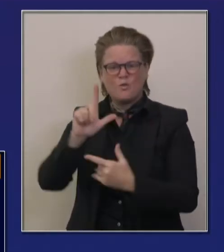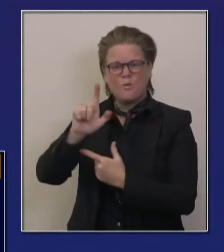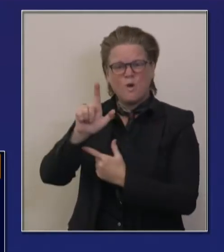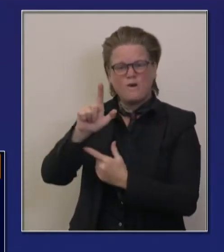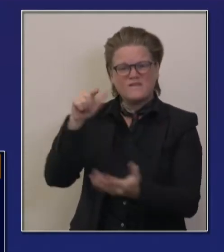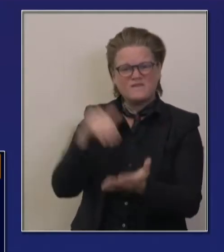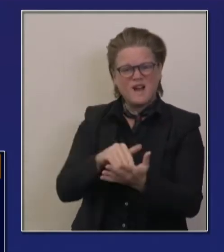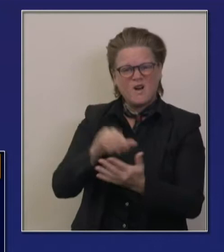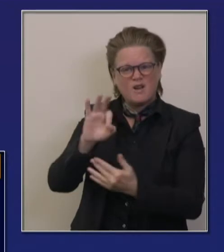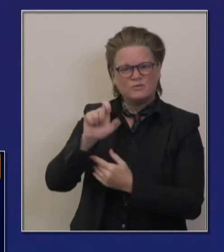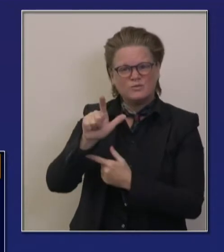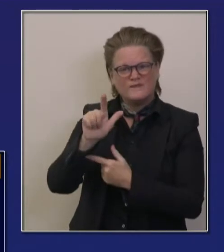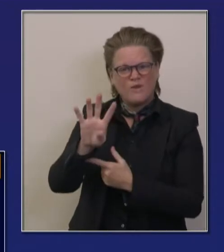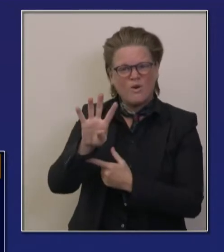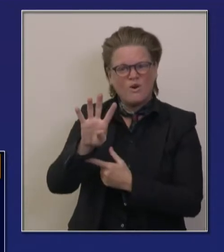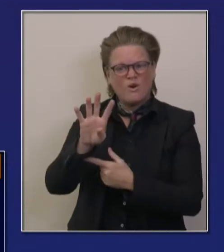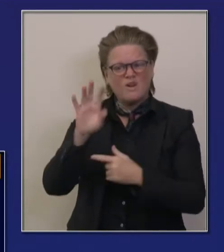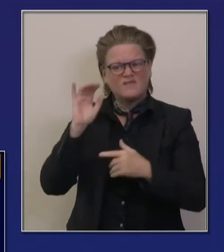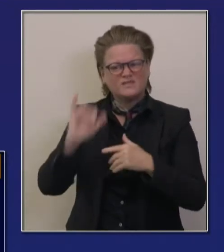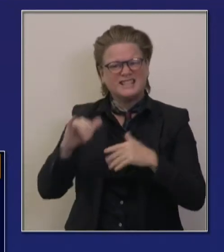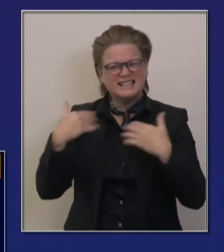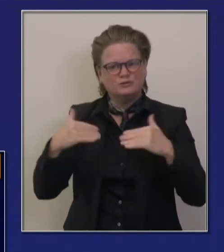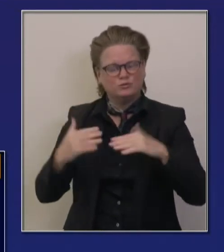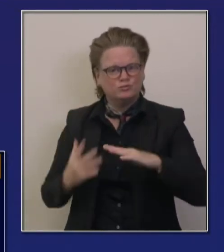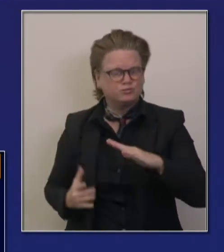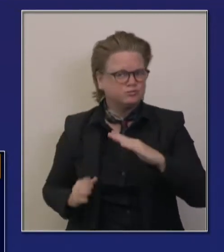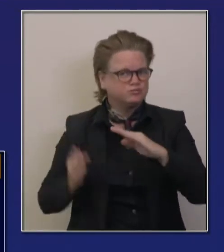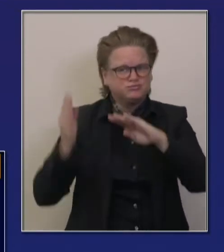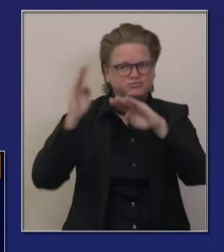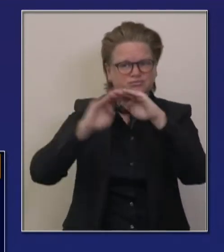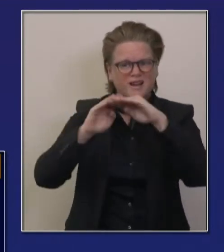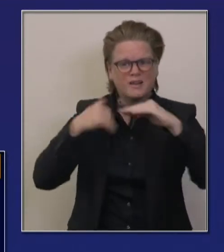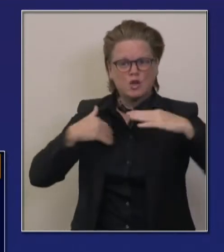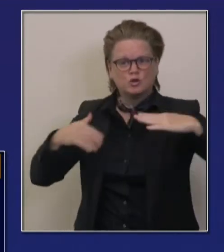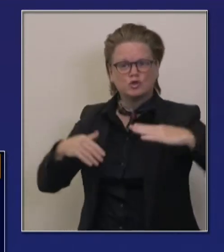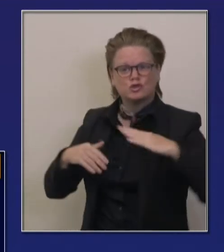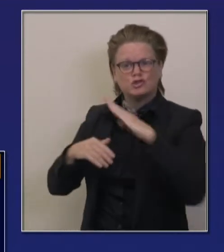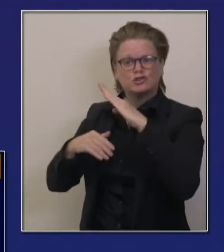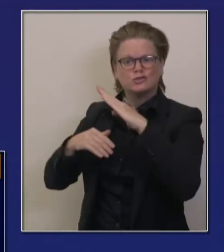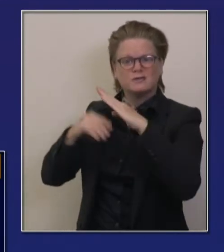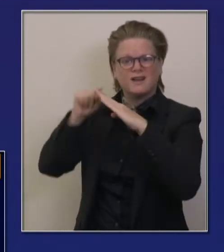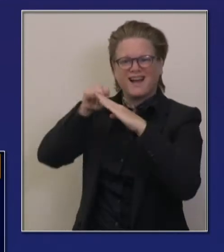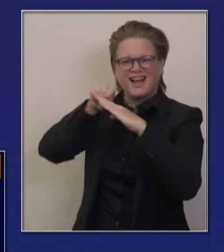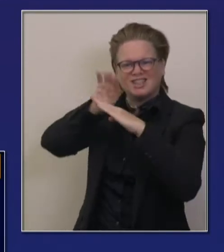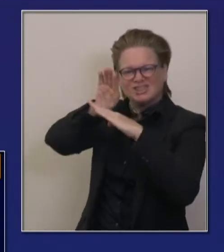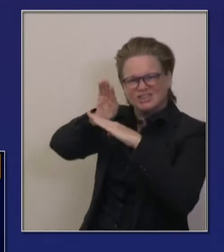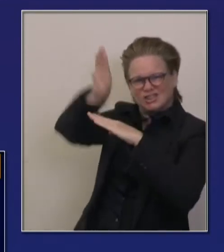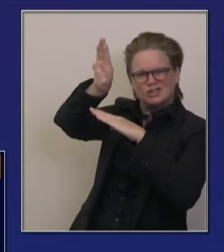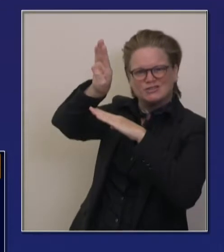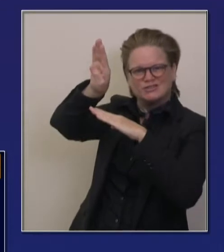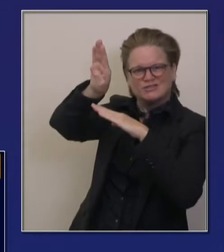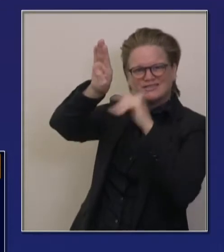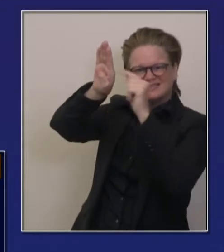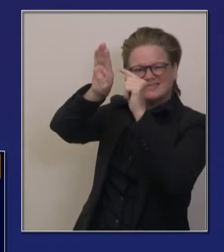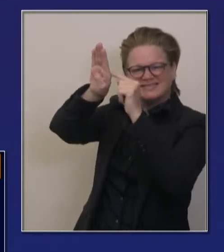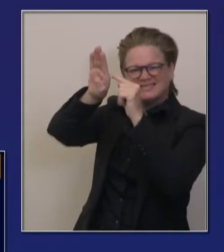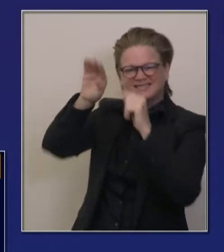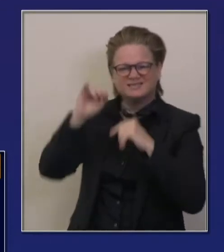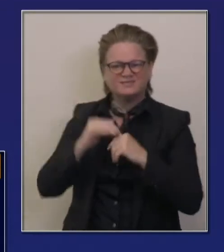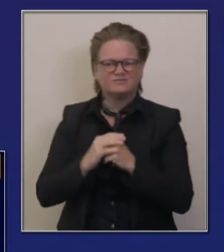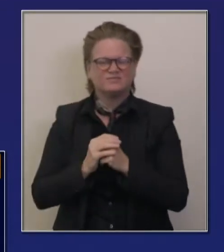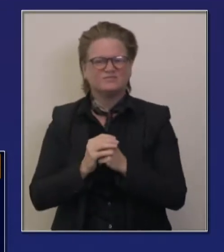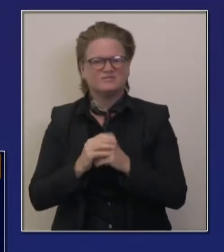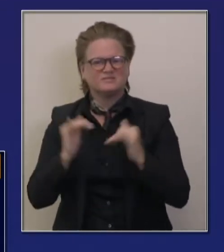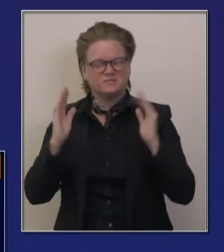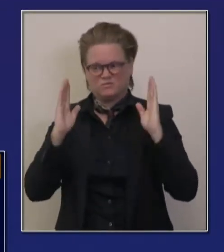have seen in the past. And just over the last three days, we've averaged roughly 25,000 cases, seven